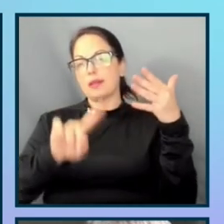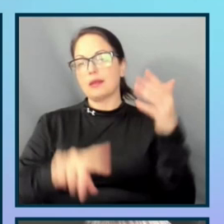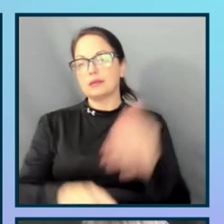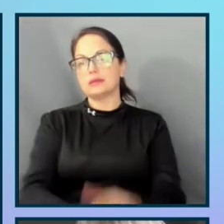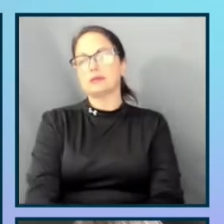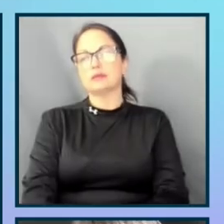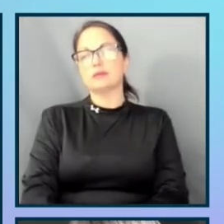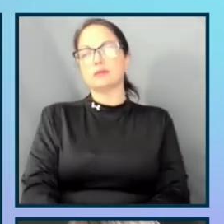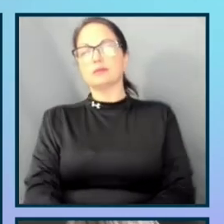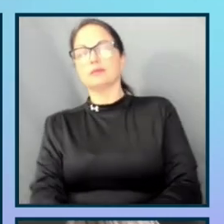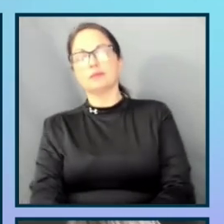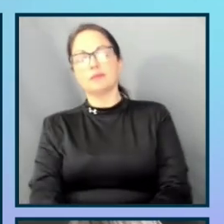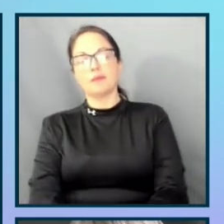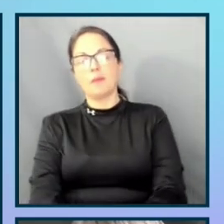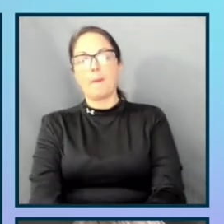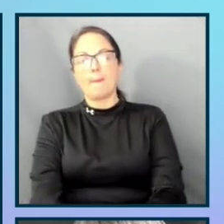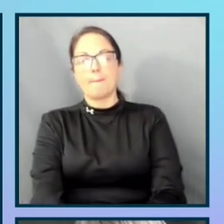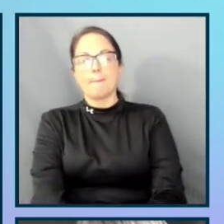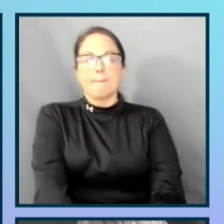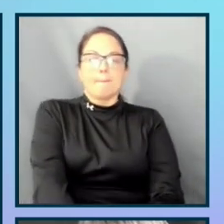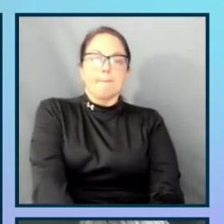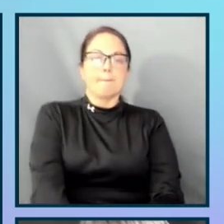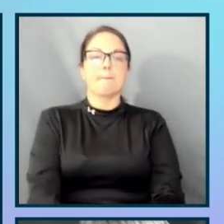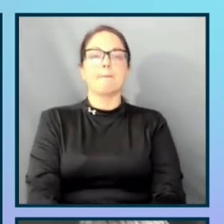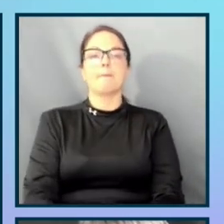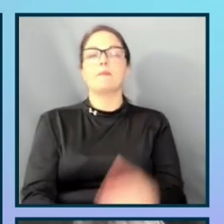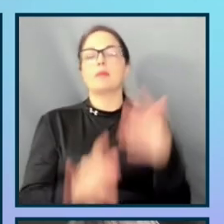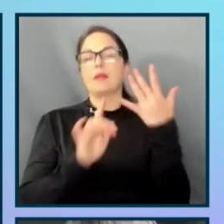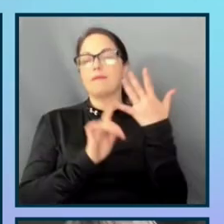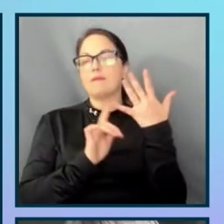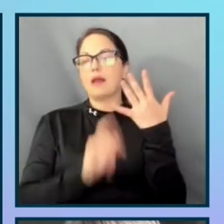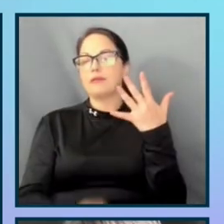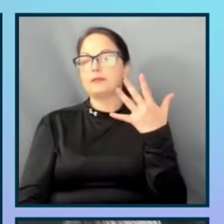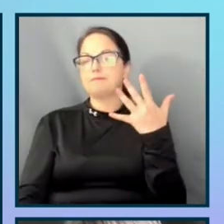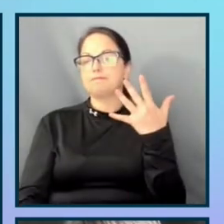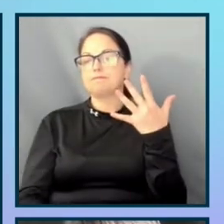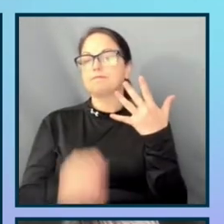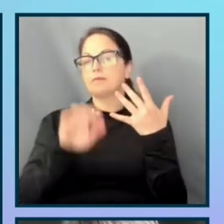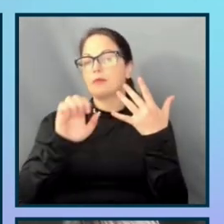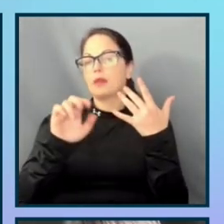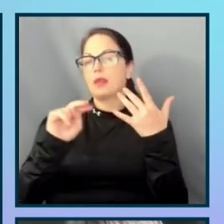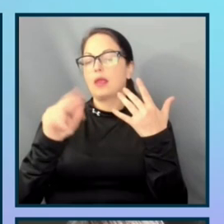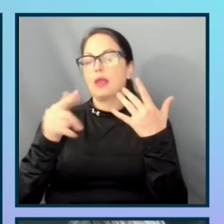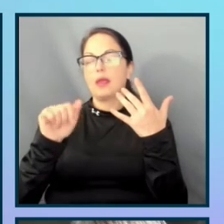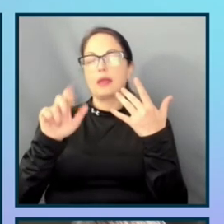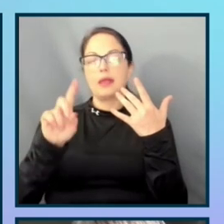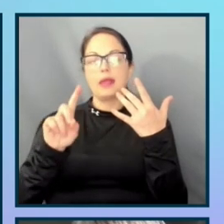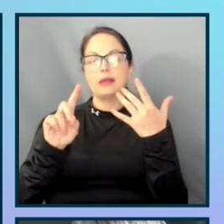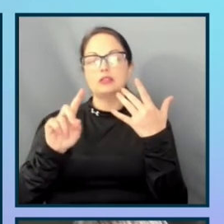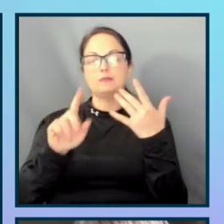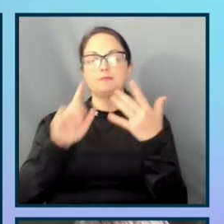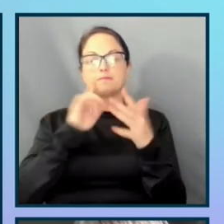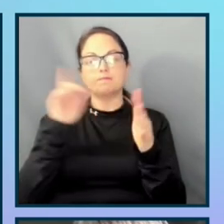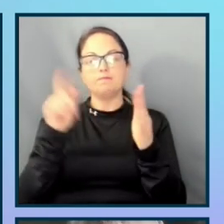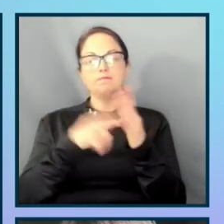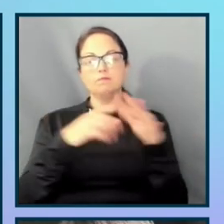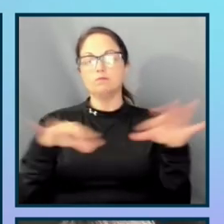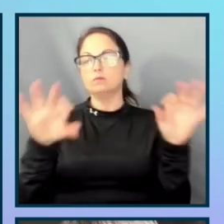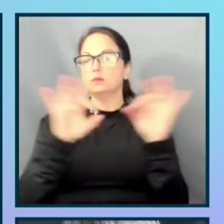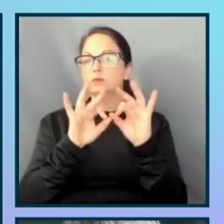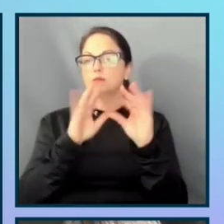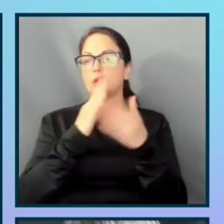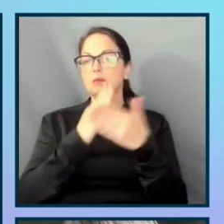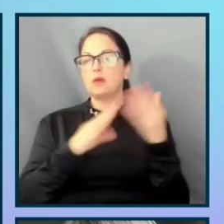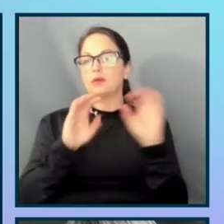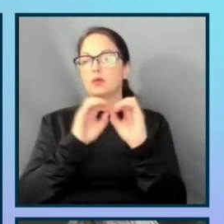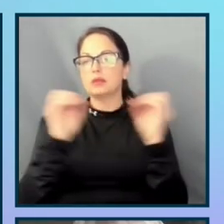Um, engaged, um, is where you start seeing that it is one of the core tenants of the organization. And then